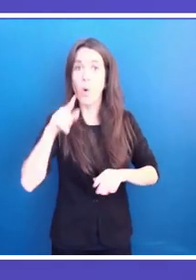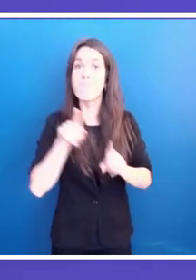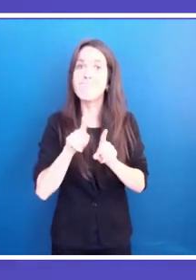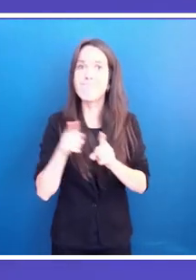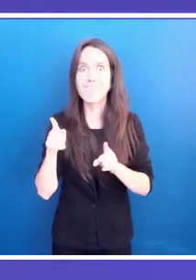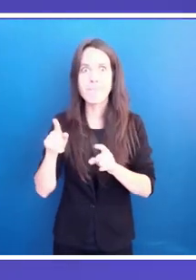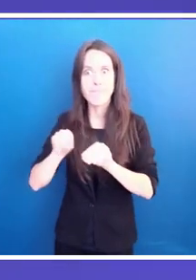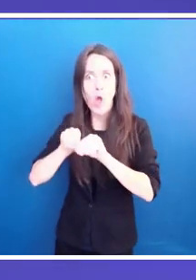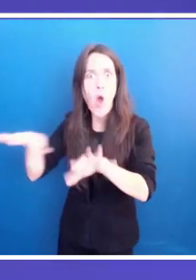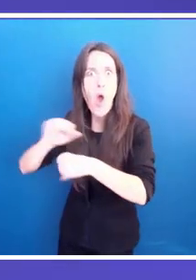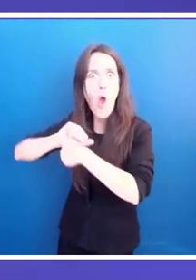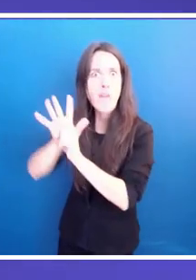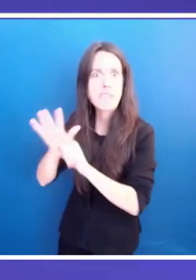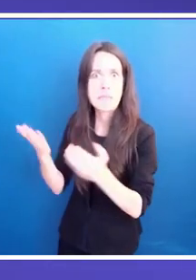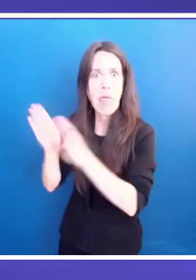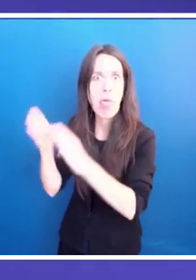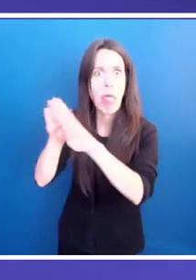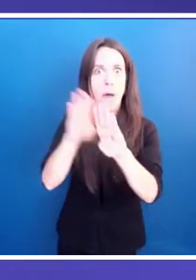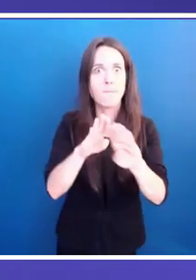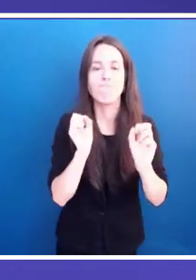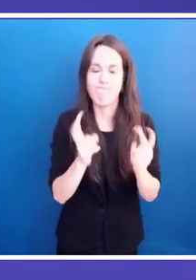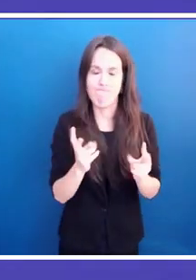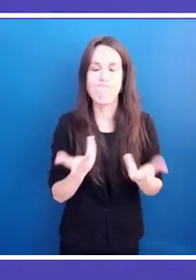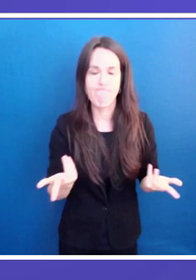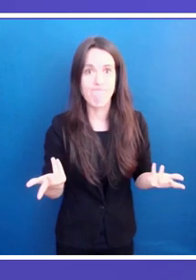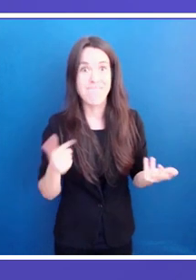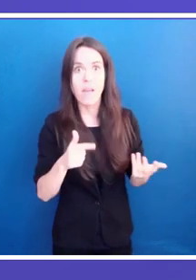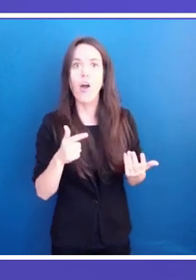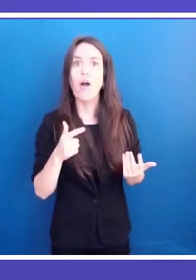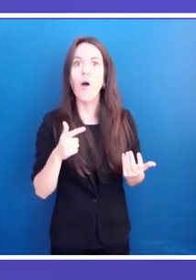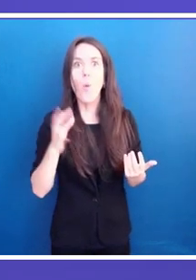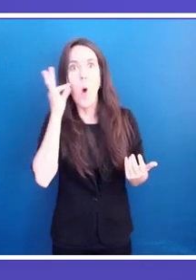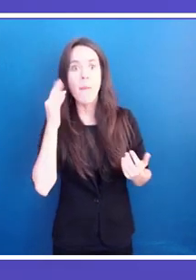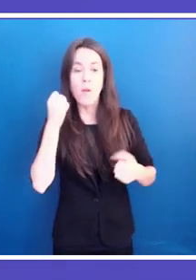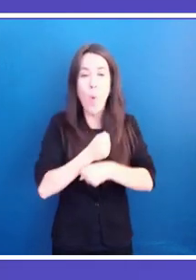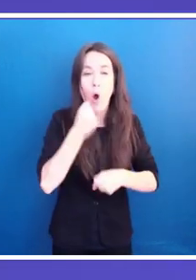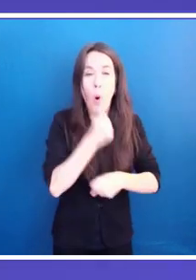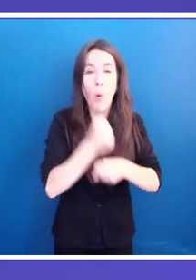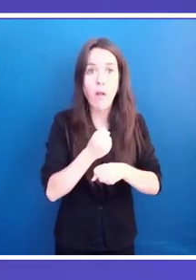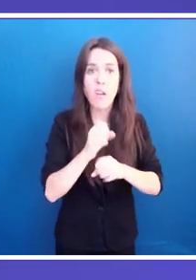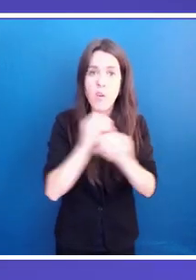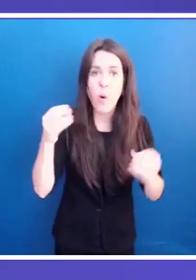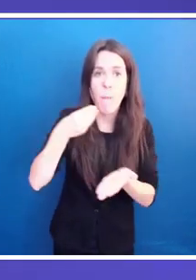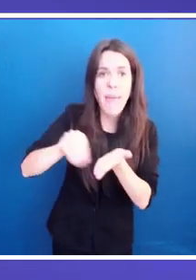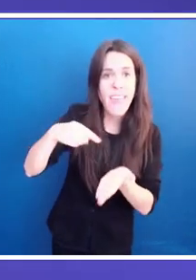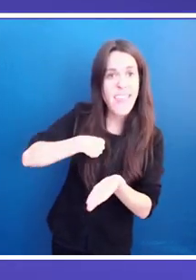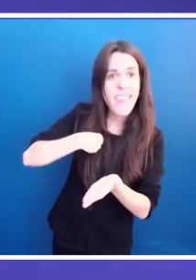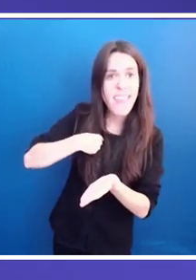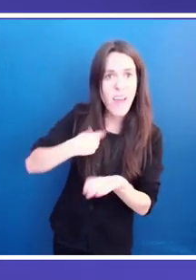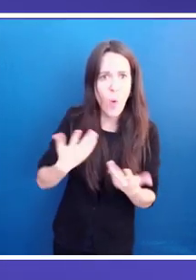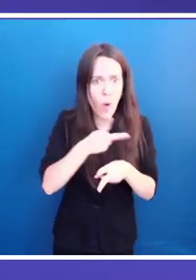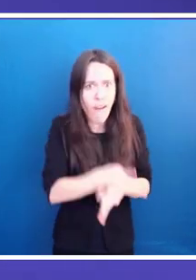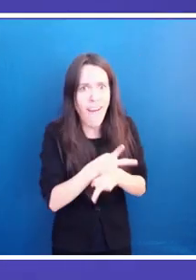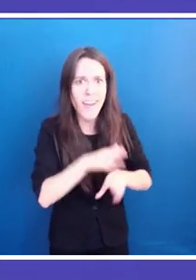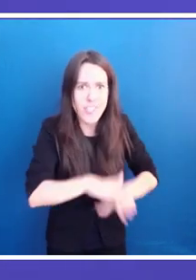are now exerting unpaid efforts that are three times more of the efforts deployed by men around